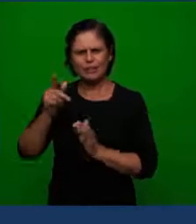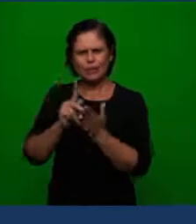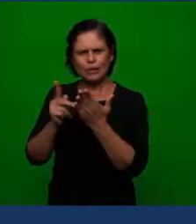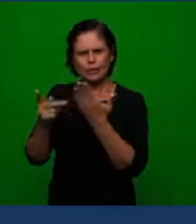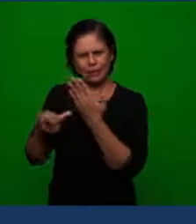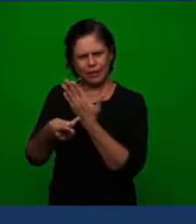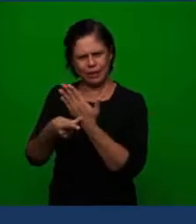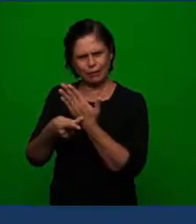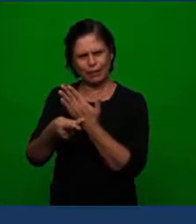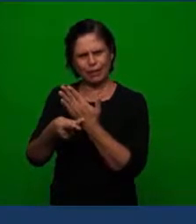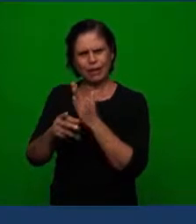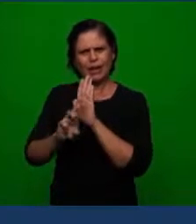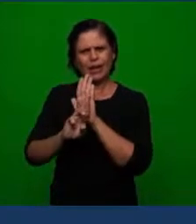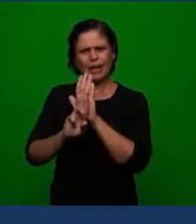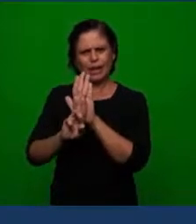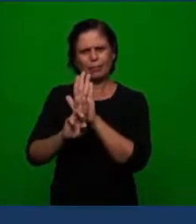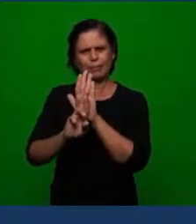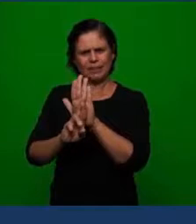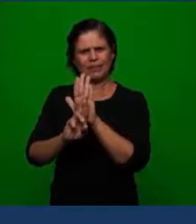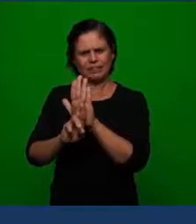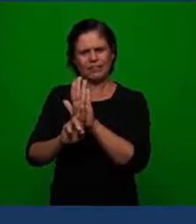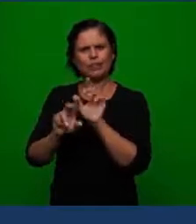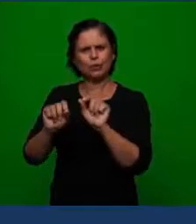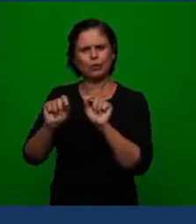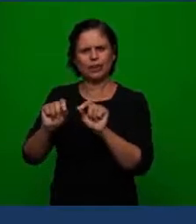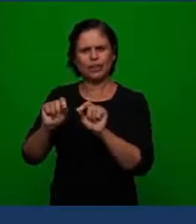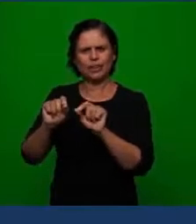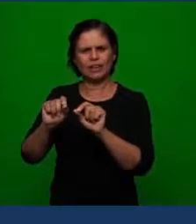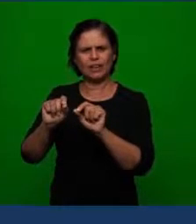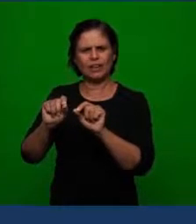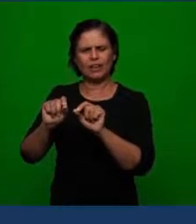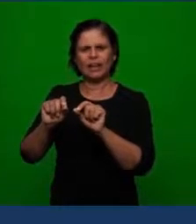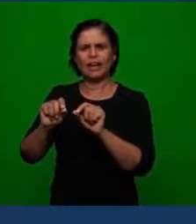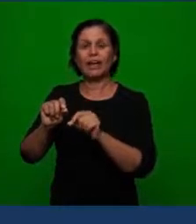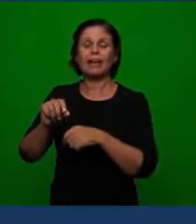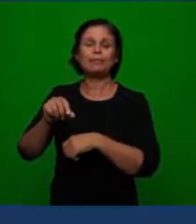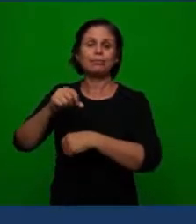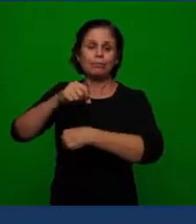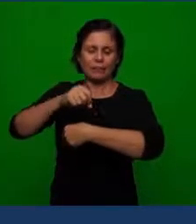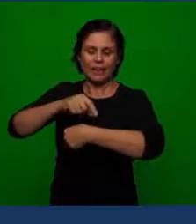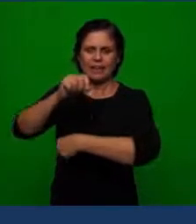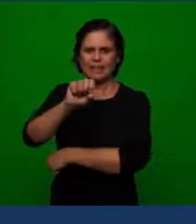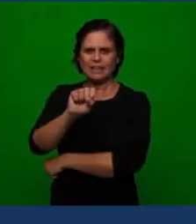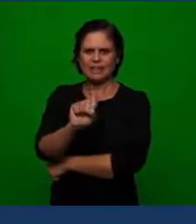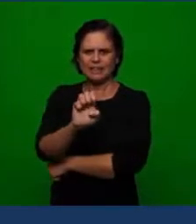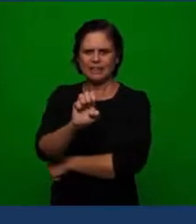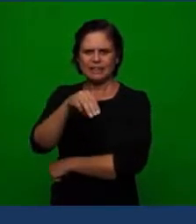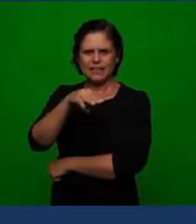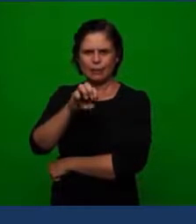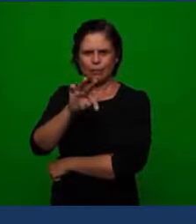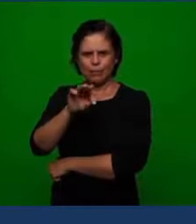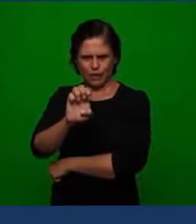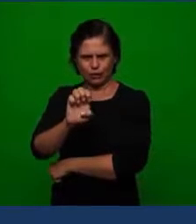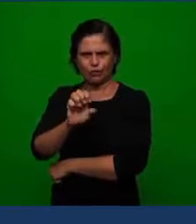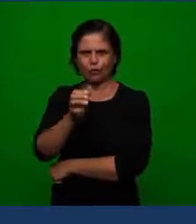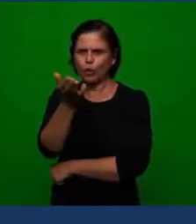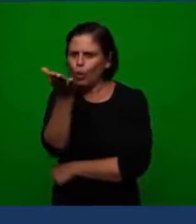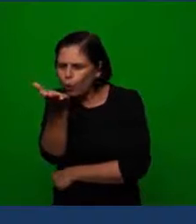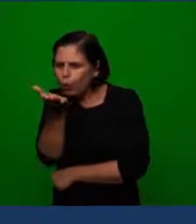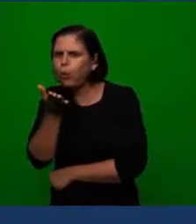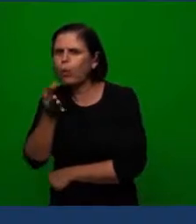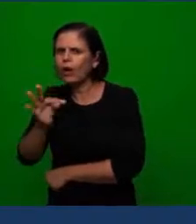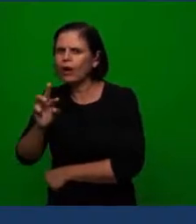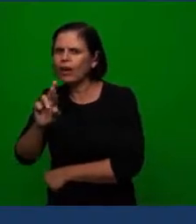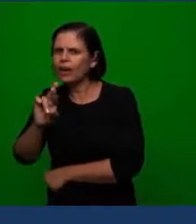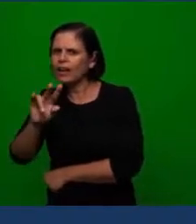represented by the seed of the wing of the or of the shaft to all the